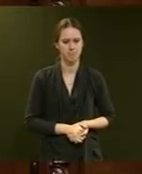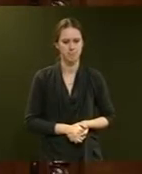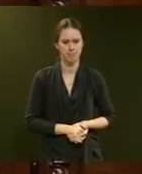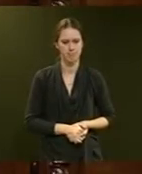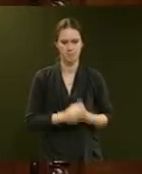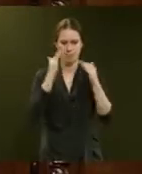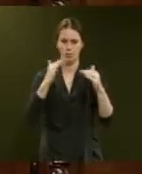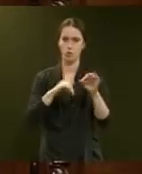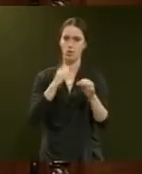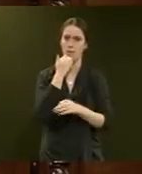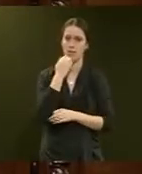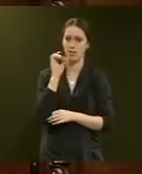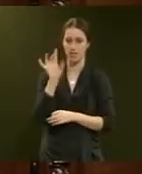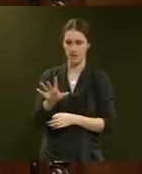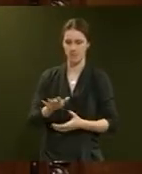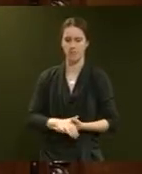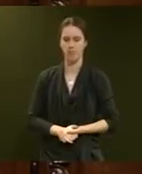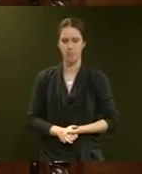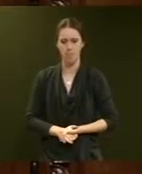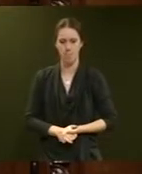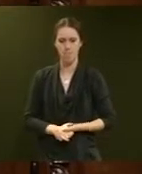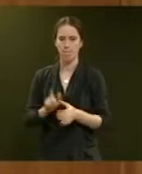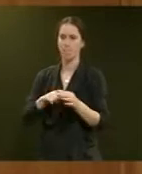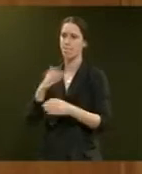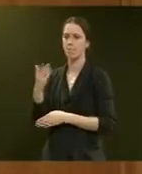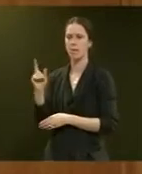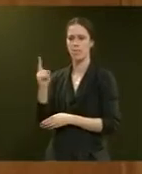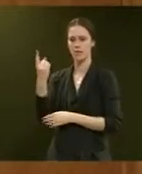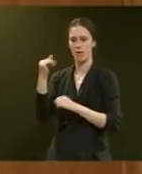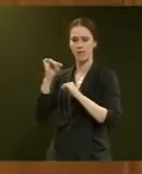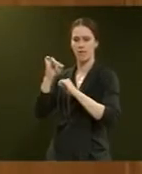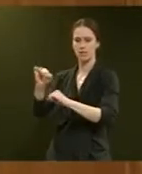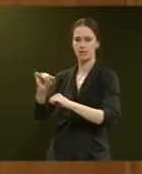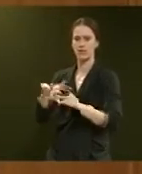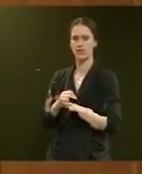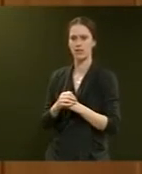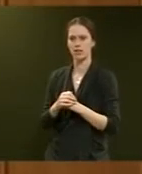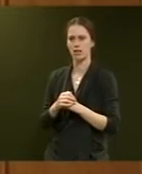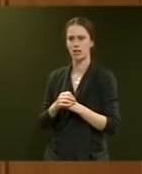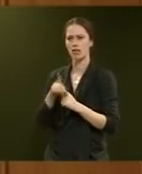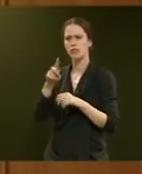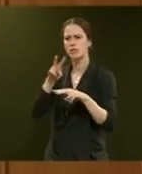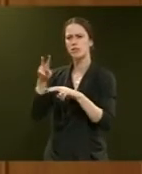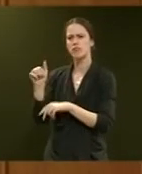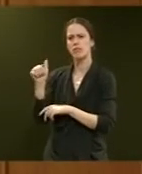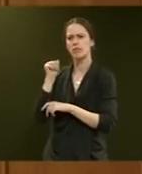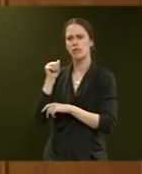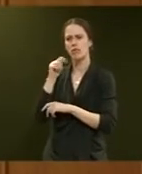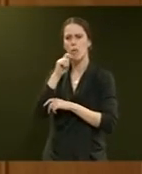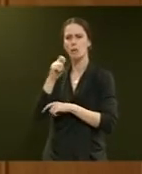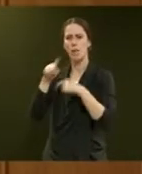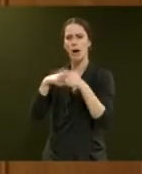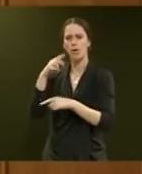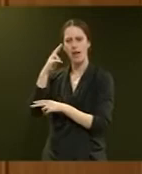Question number 10, Derek Ball. Thank you, Mr Speaker. My question is to the Minister of Defence. What recent reports has he seen regarding Navy patrol